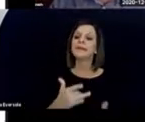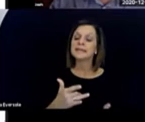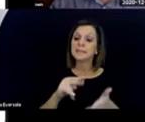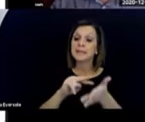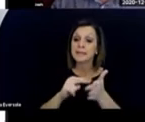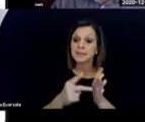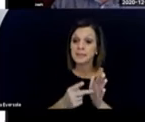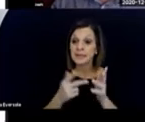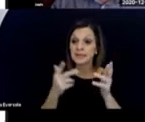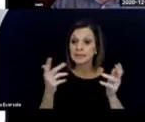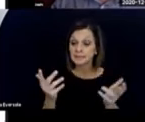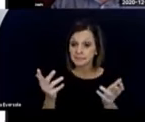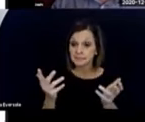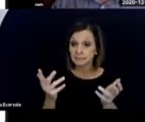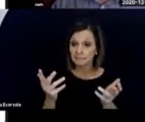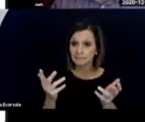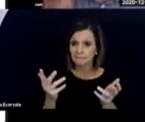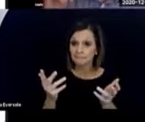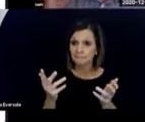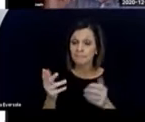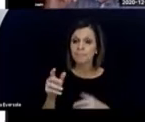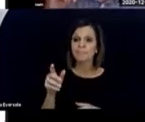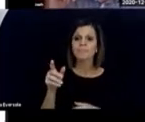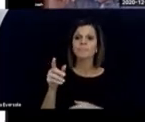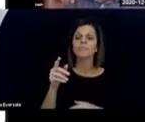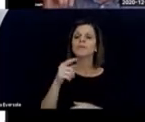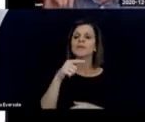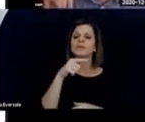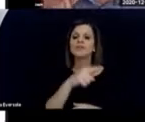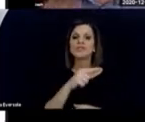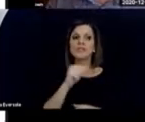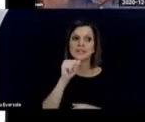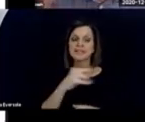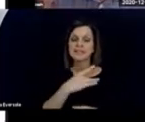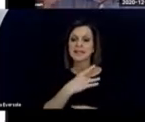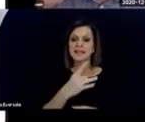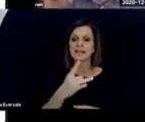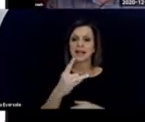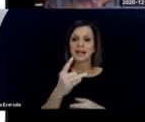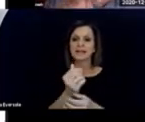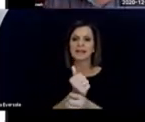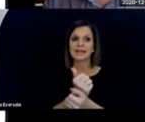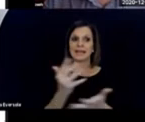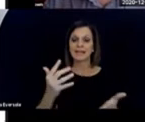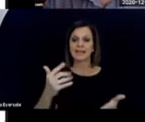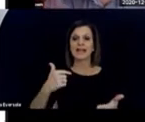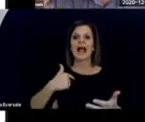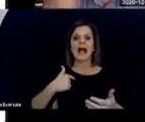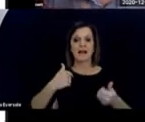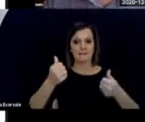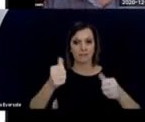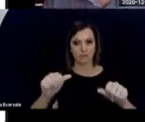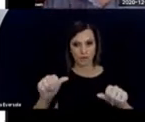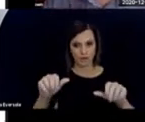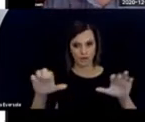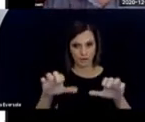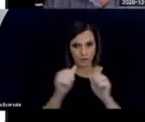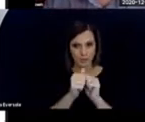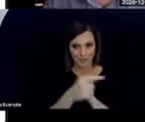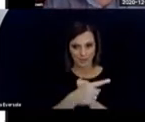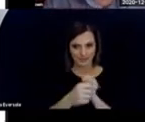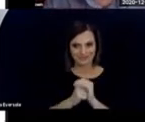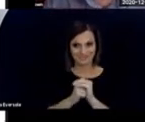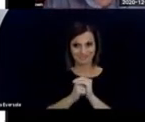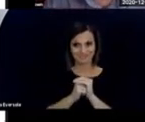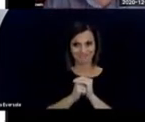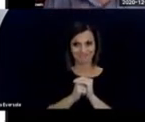what they usually mean is she doesn't like anything I've tried